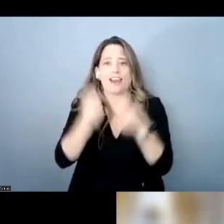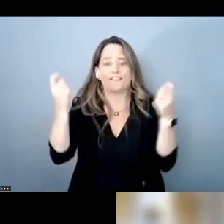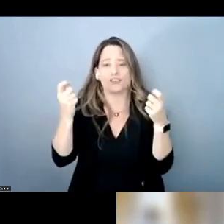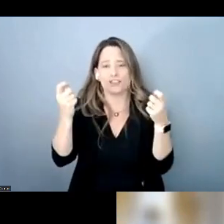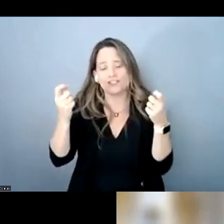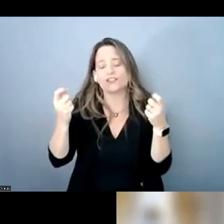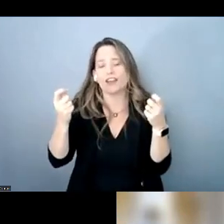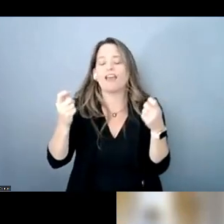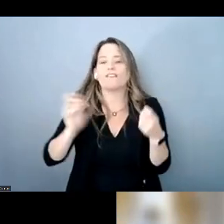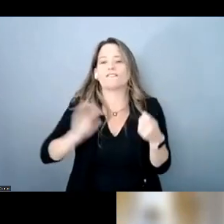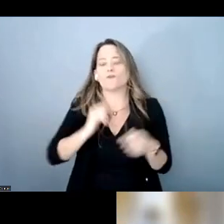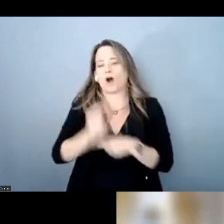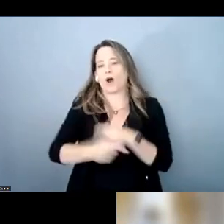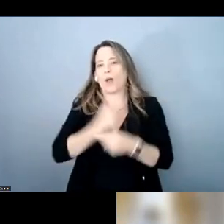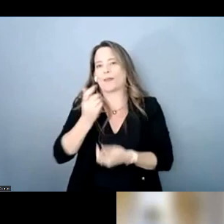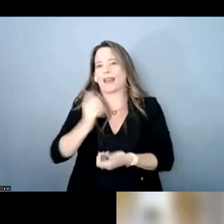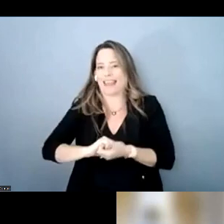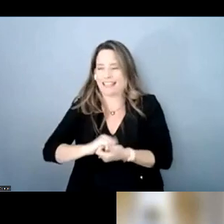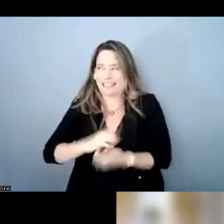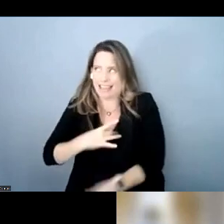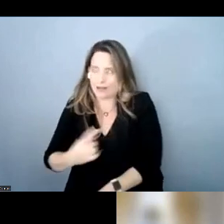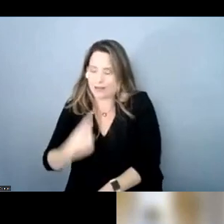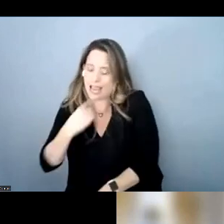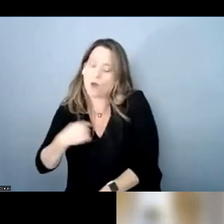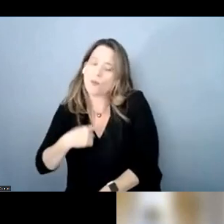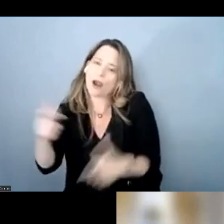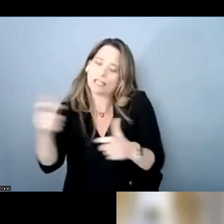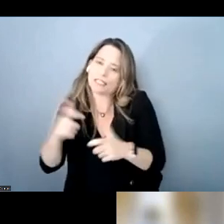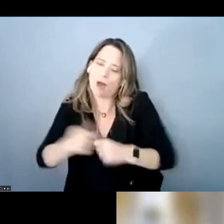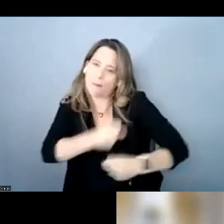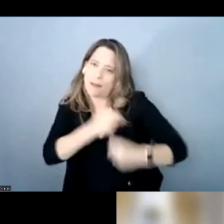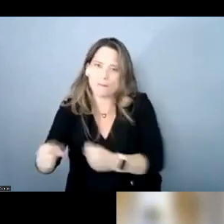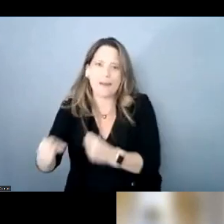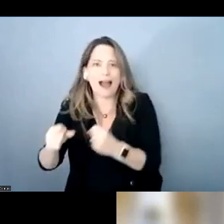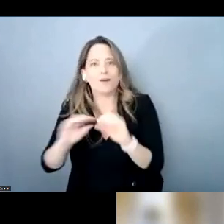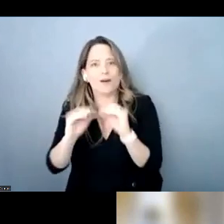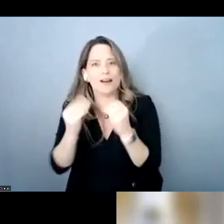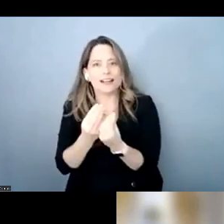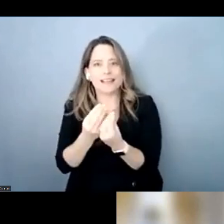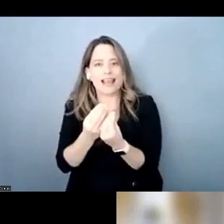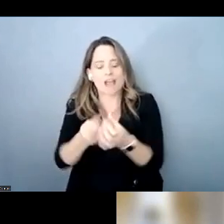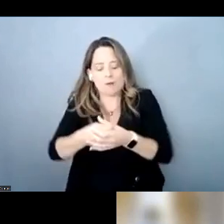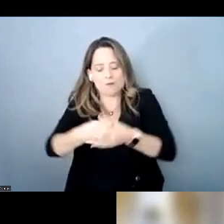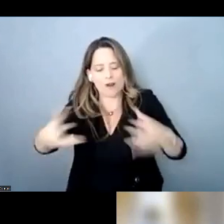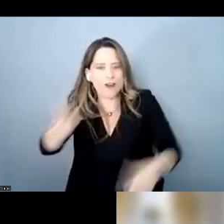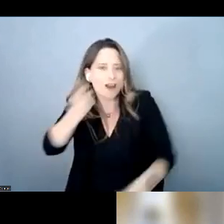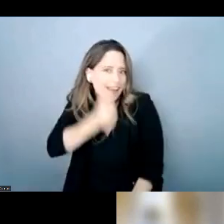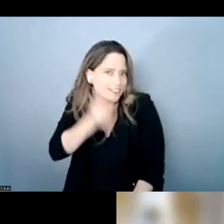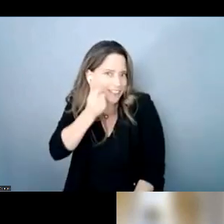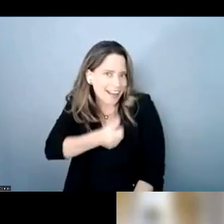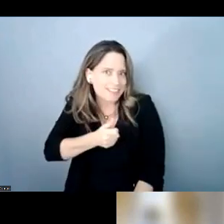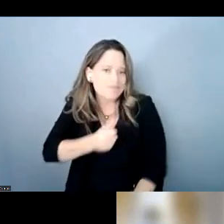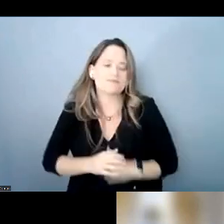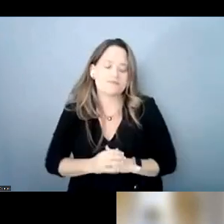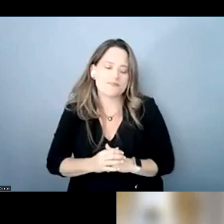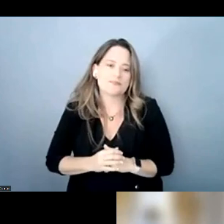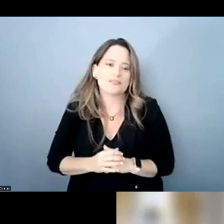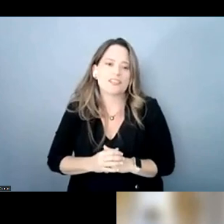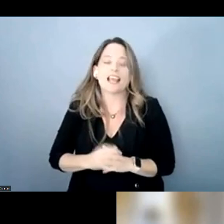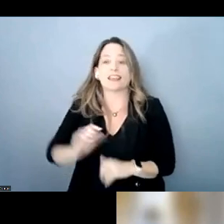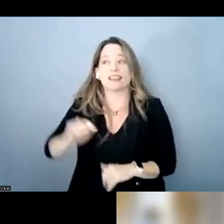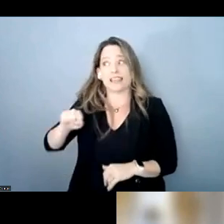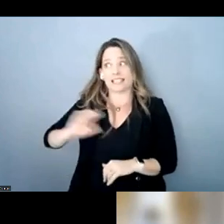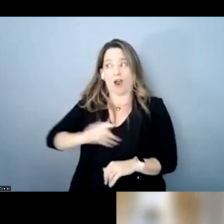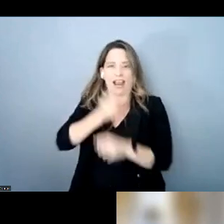global alliance i like to say we are a small but mighty organization and growing every day uh this is our annual